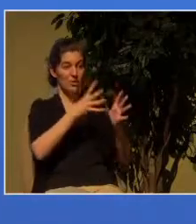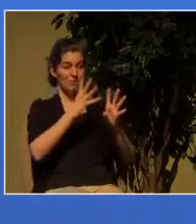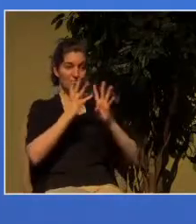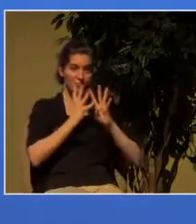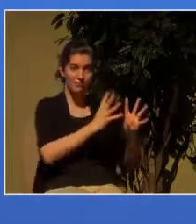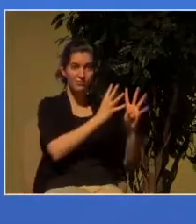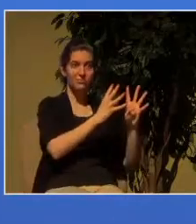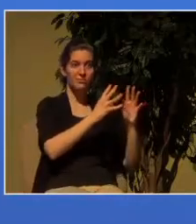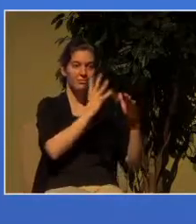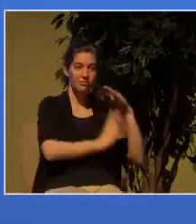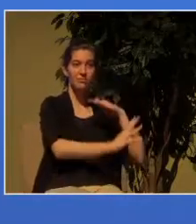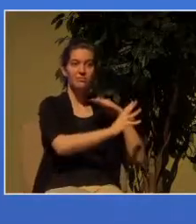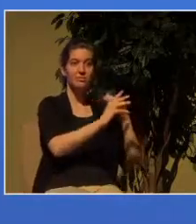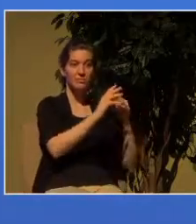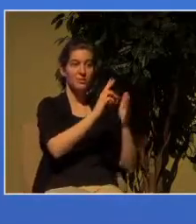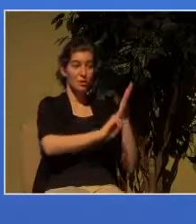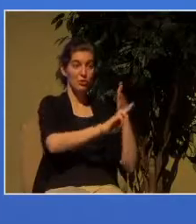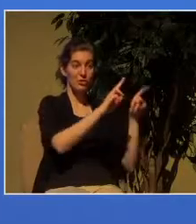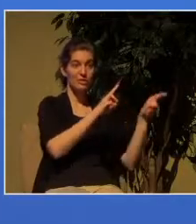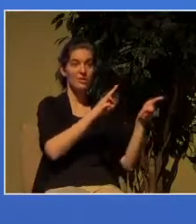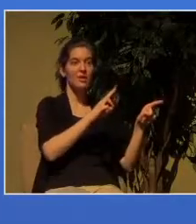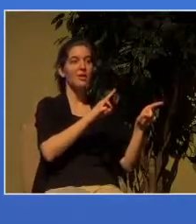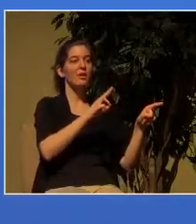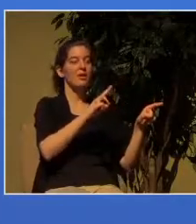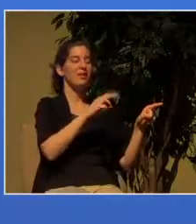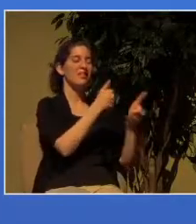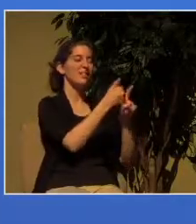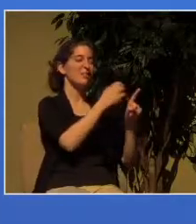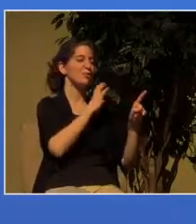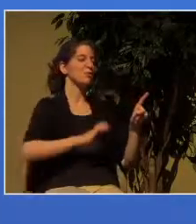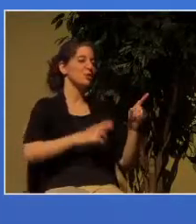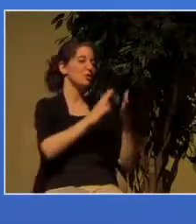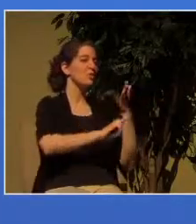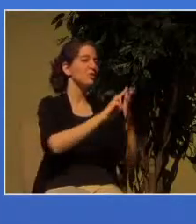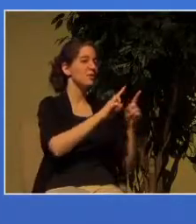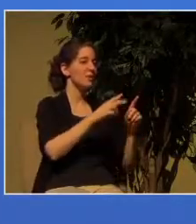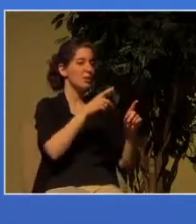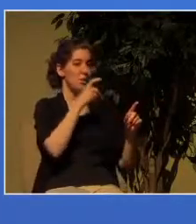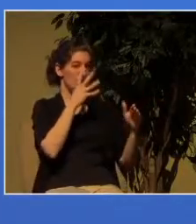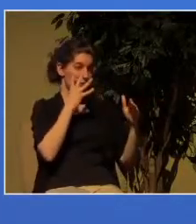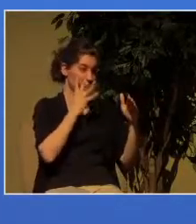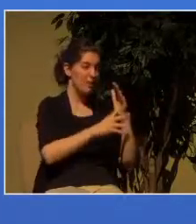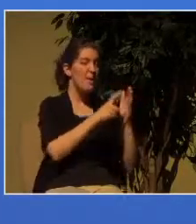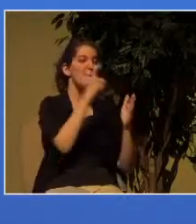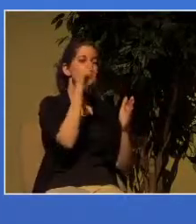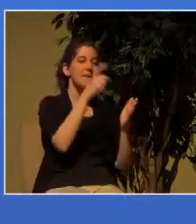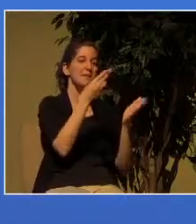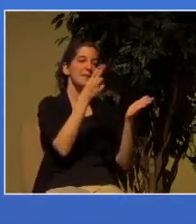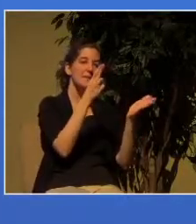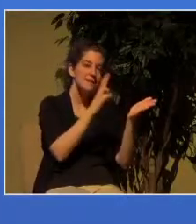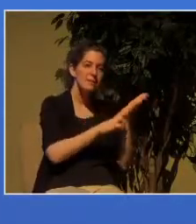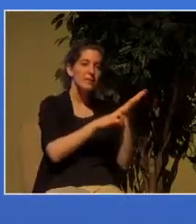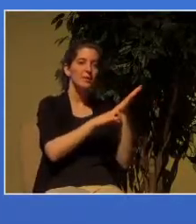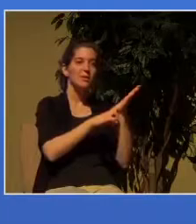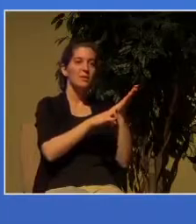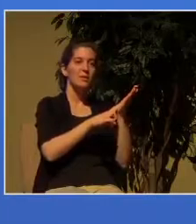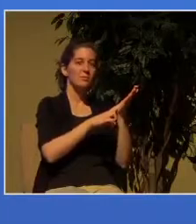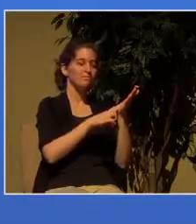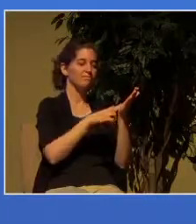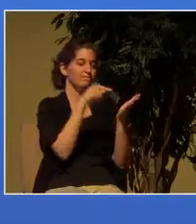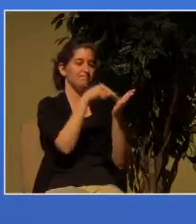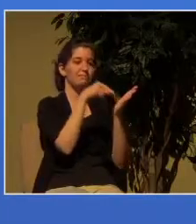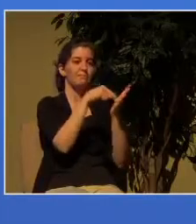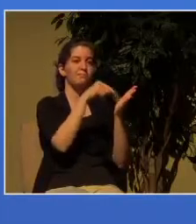University has to sign a covenant agreeing to abstain from sexual intimacy that